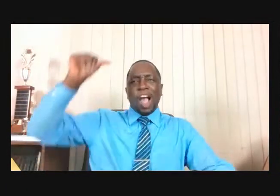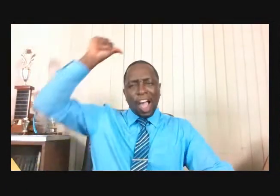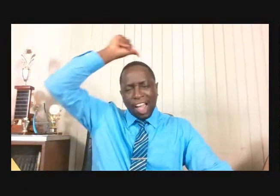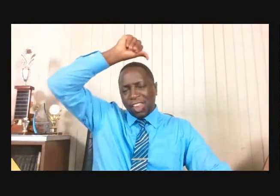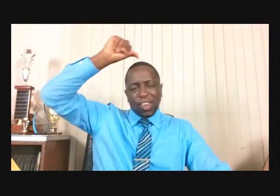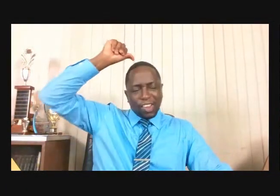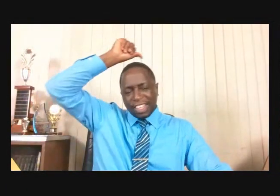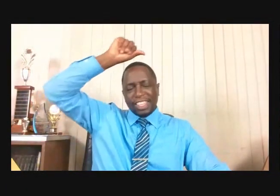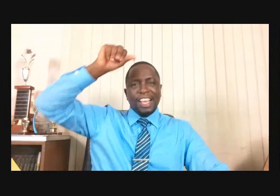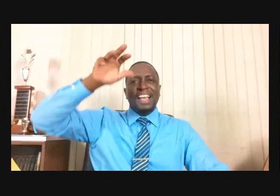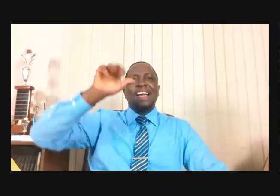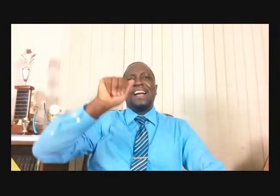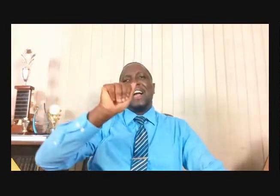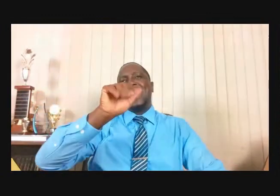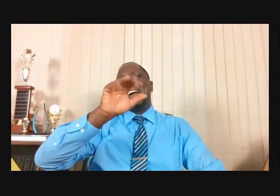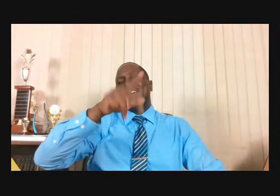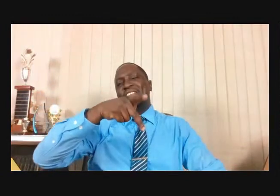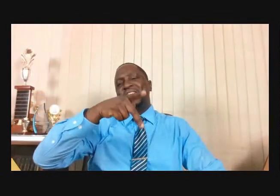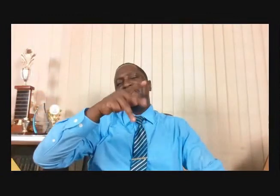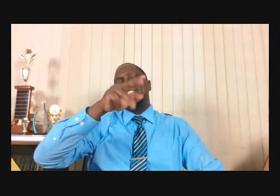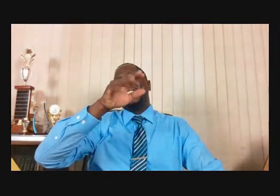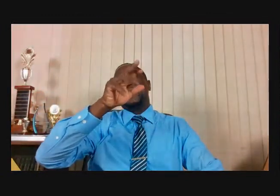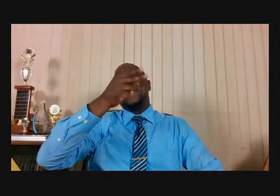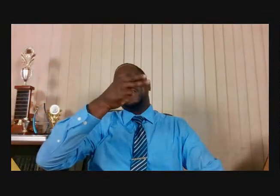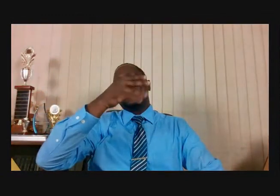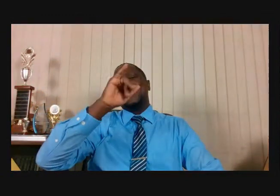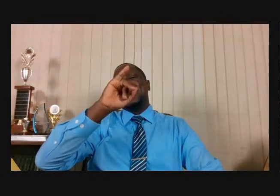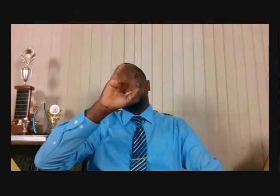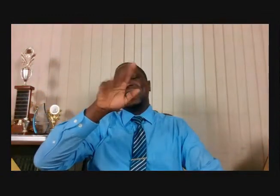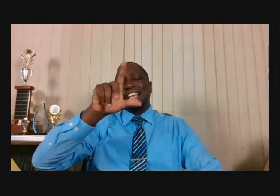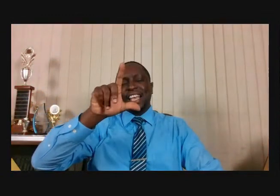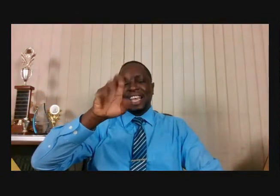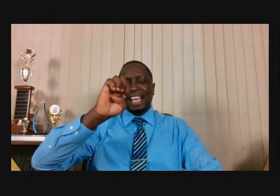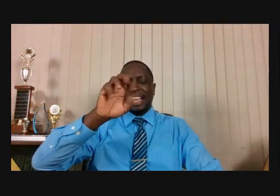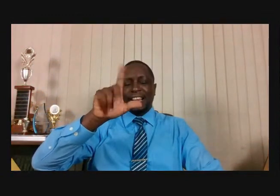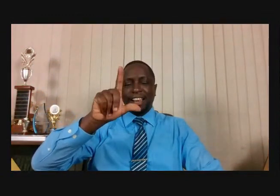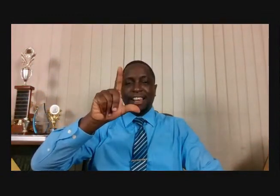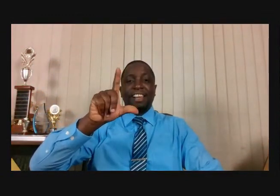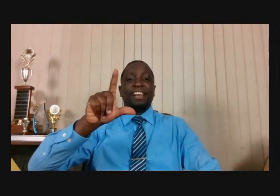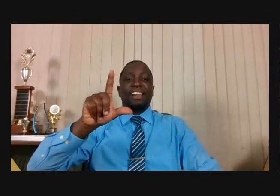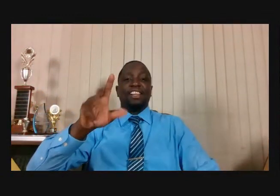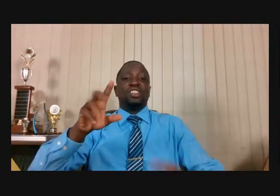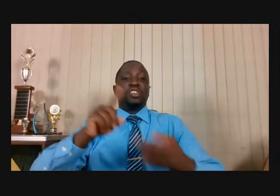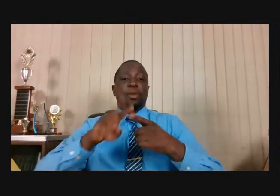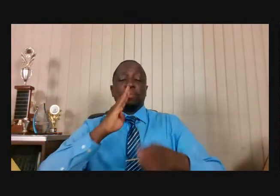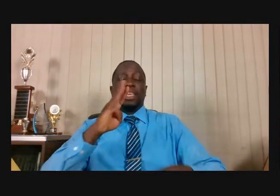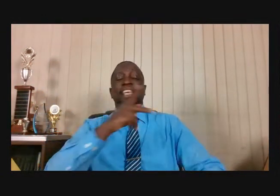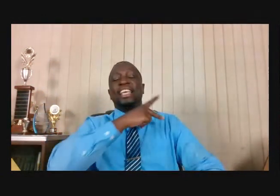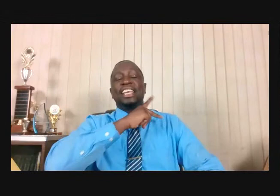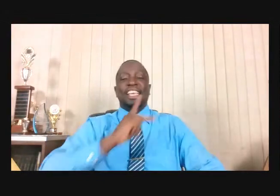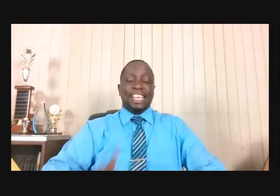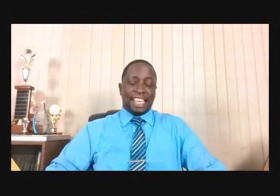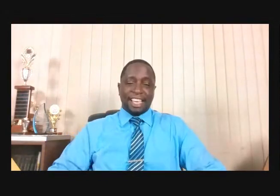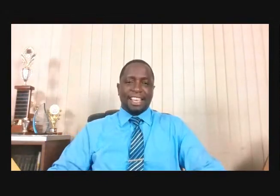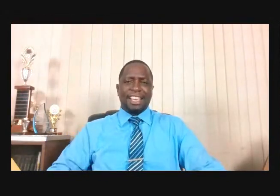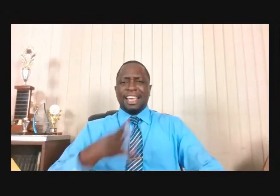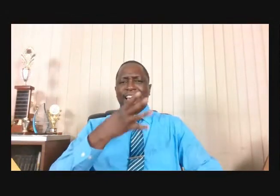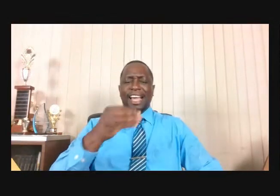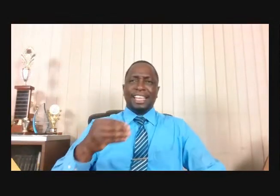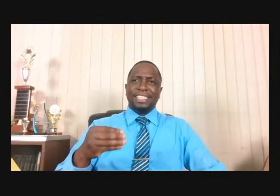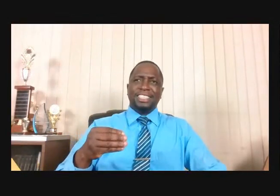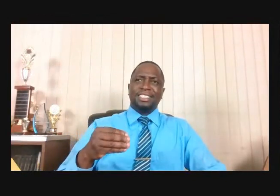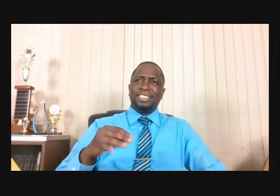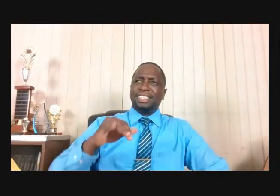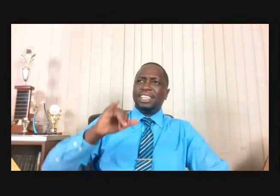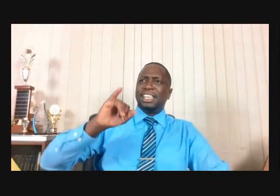king over Syria. And verse 16, and anoint Jehu to be king over Israel.